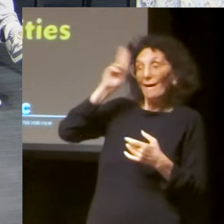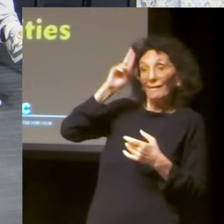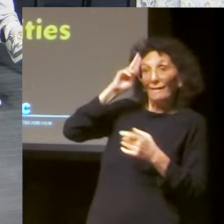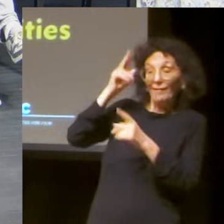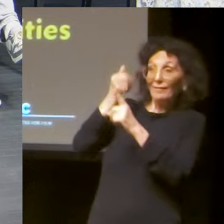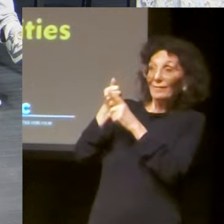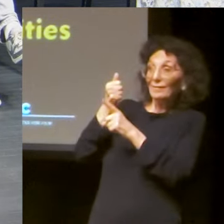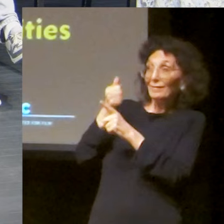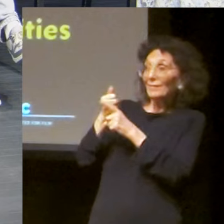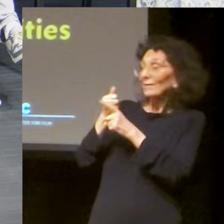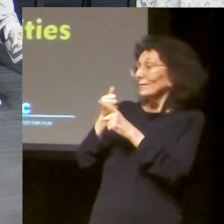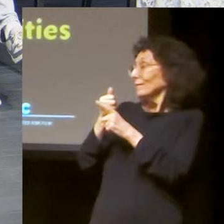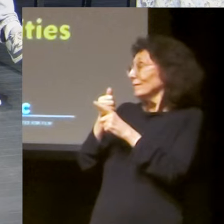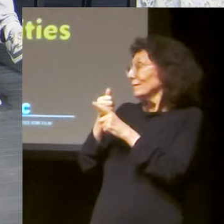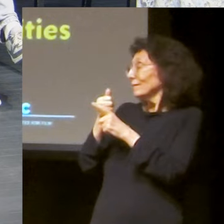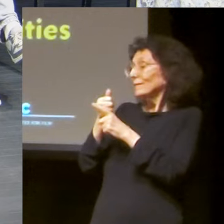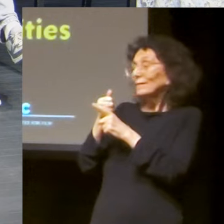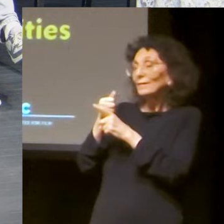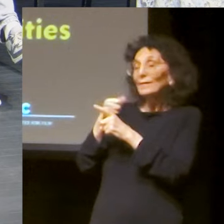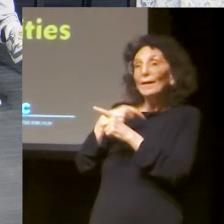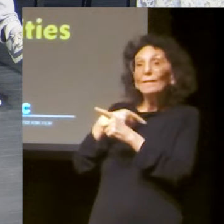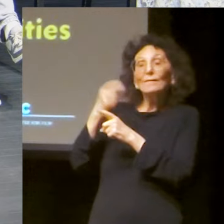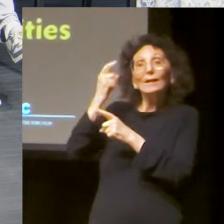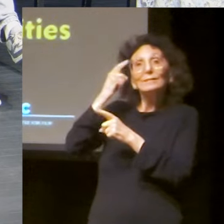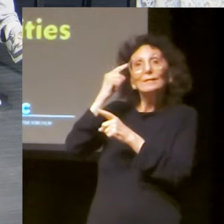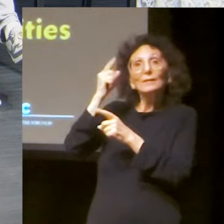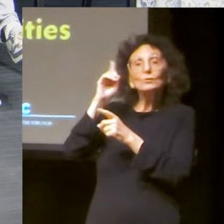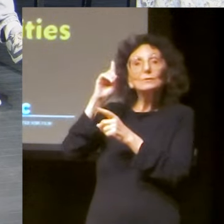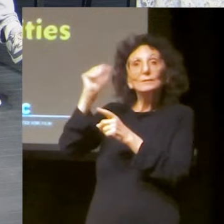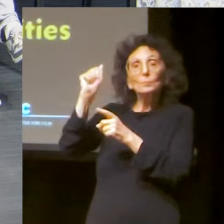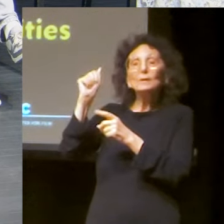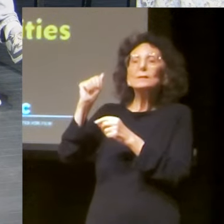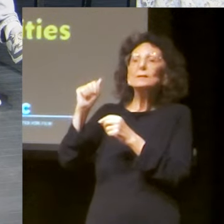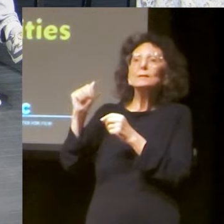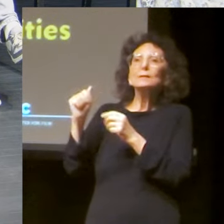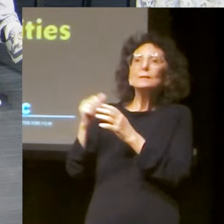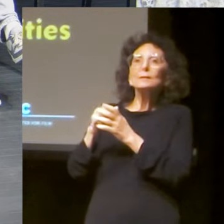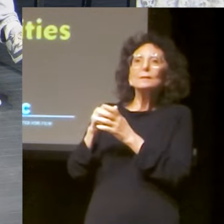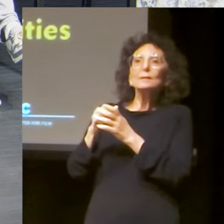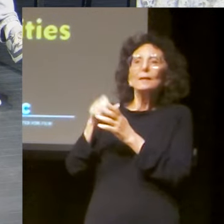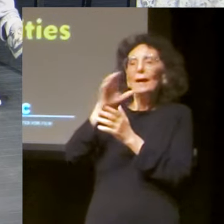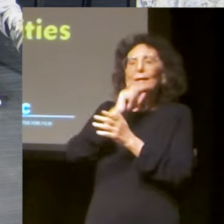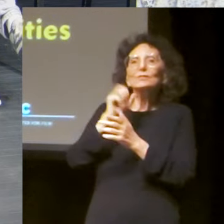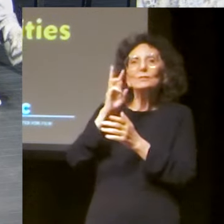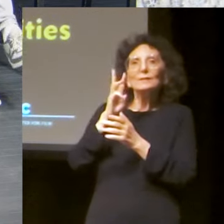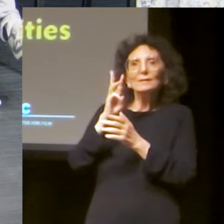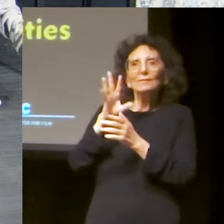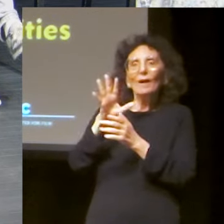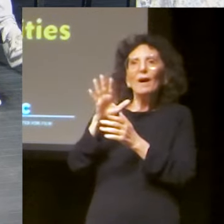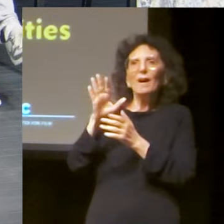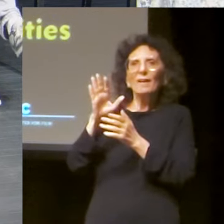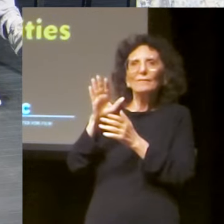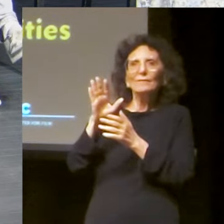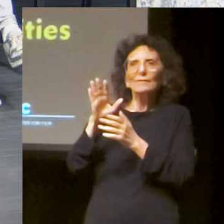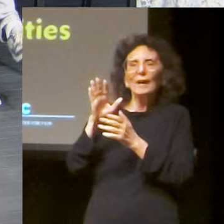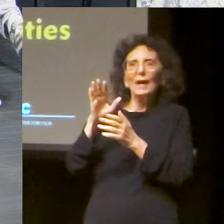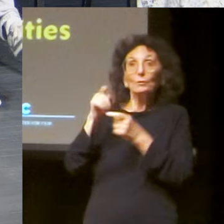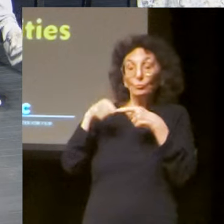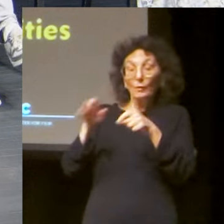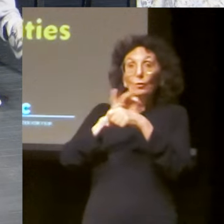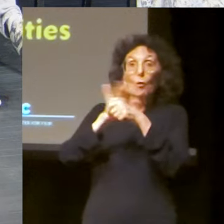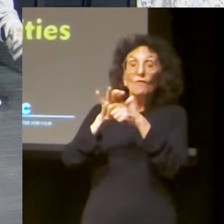found out about the, about the story. And, uh, I was immediately interested because I have an uncle who, um, had a, uh,